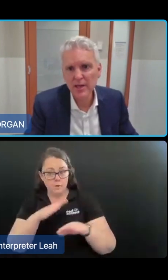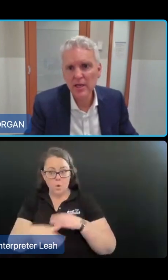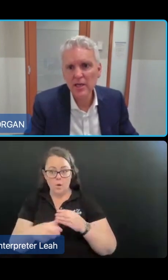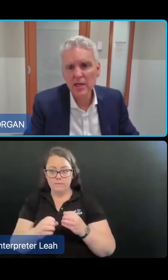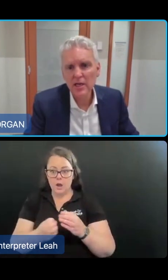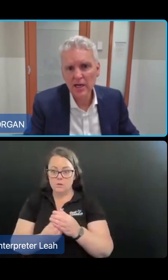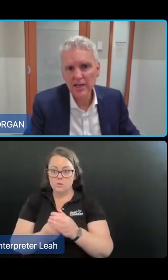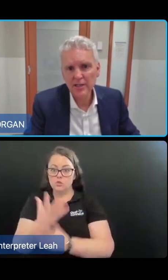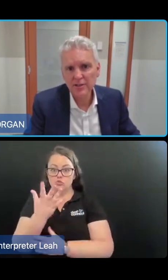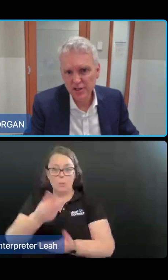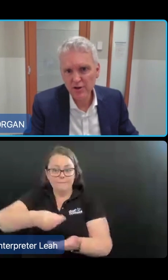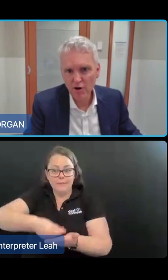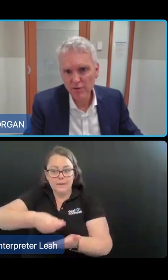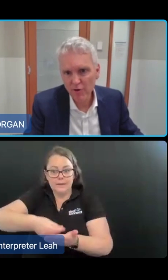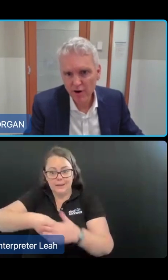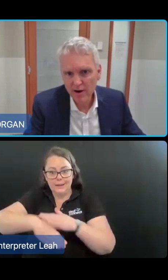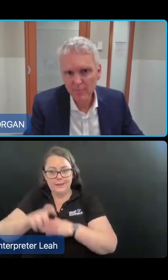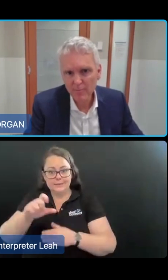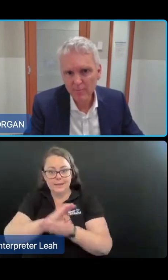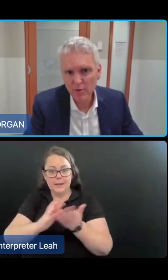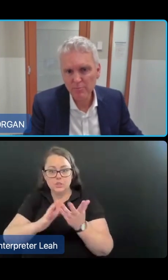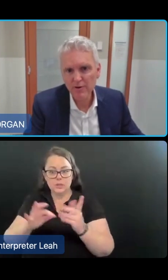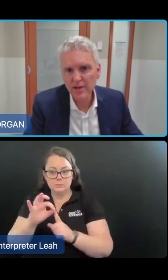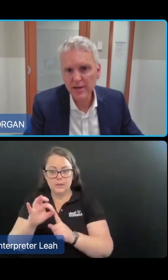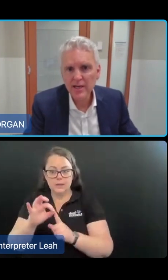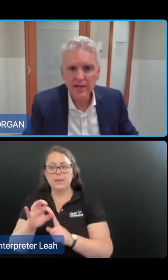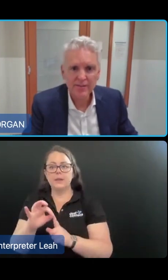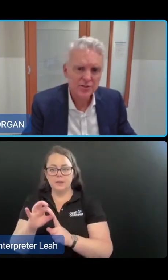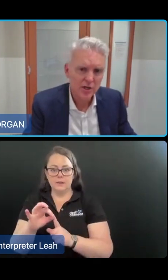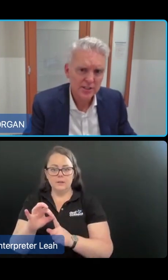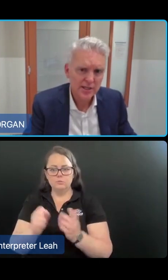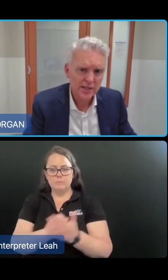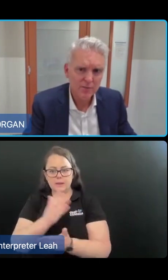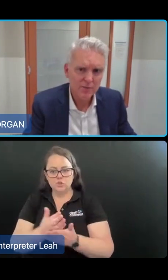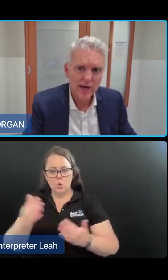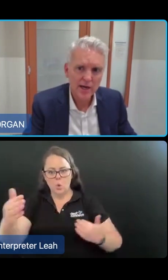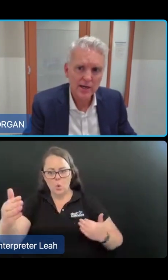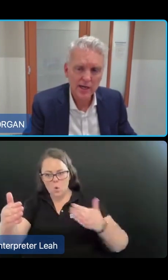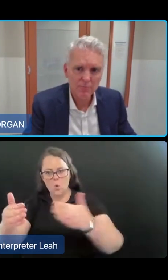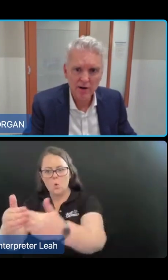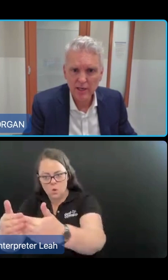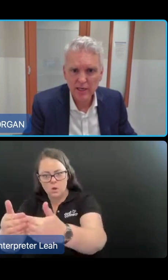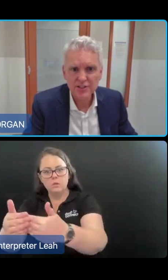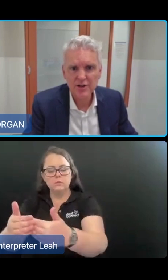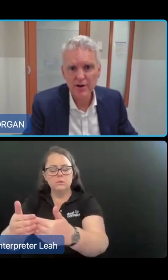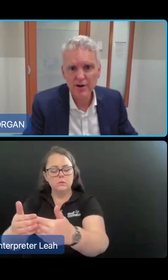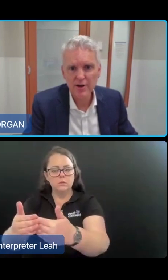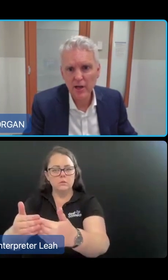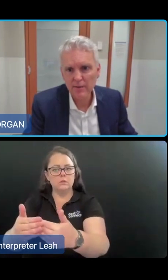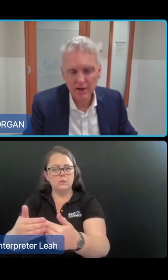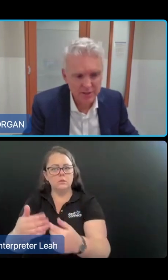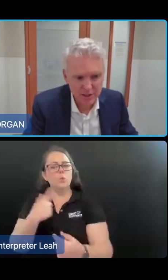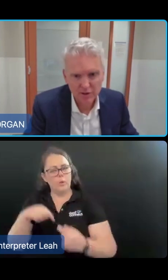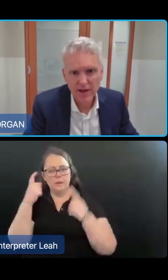CHSP to continue to grow the program over that sort of period. And that's certainly something that we are currently considering